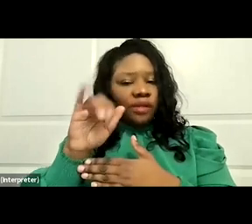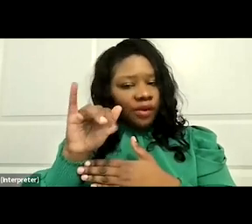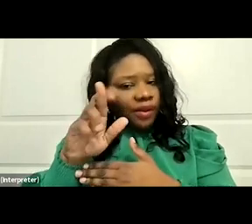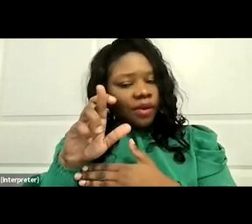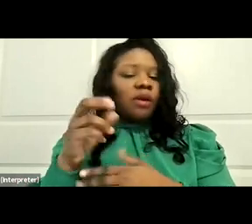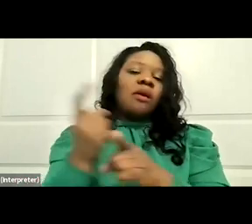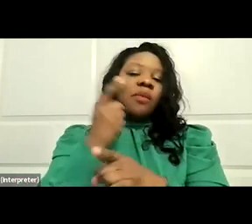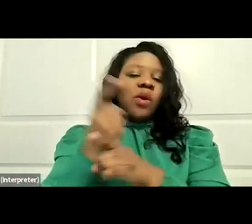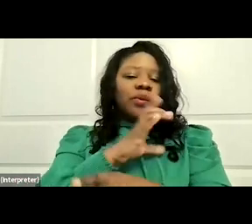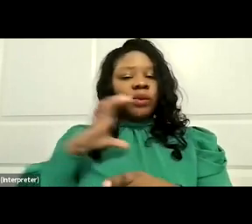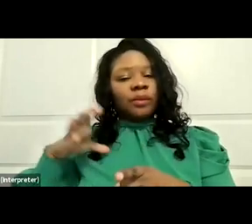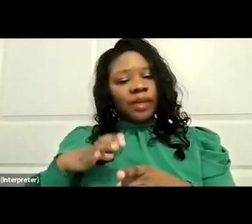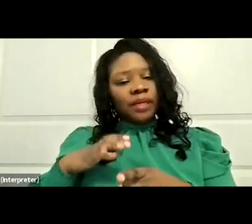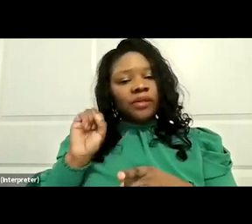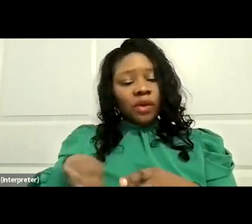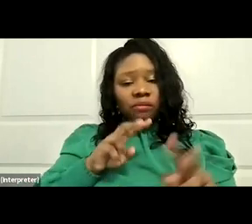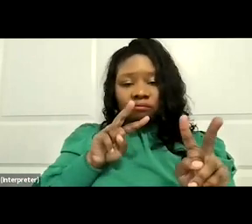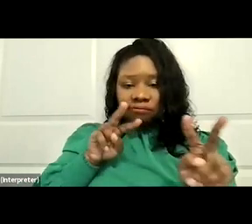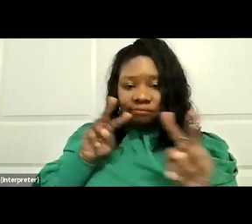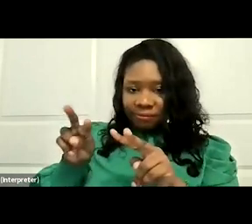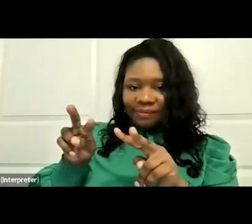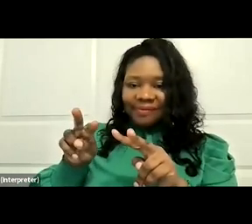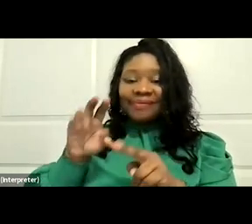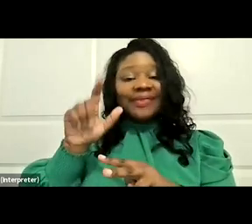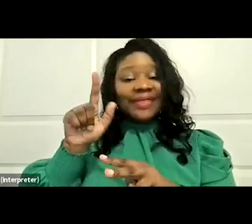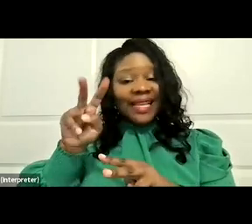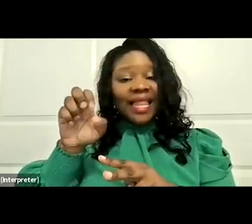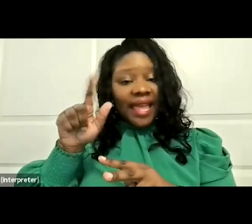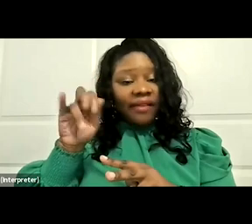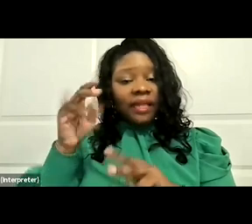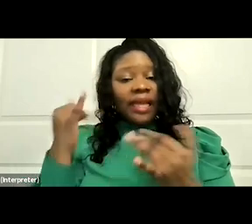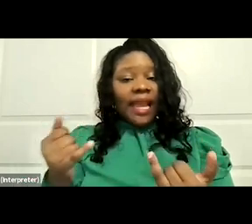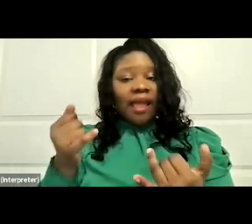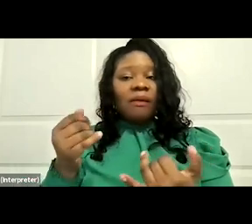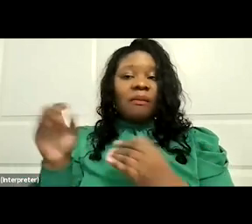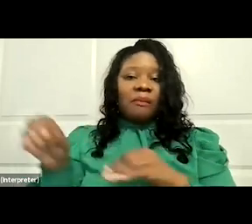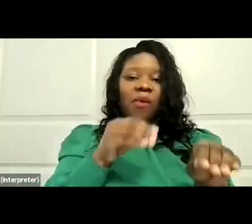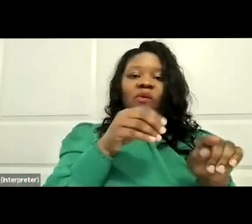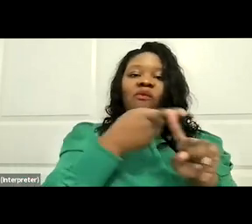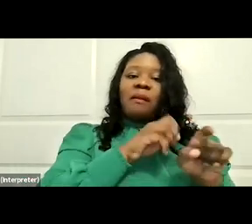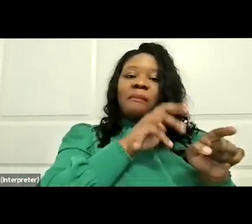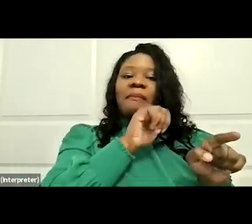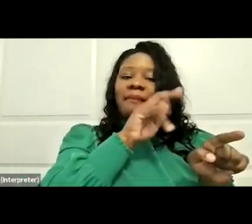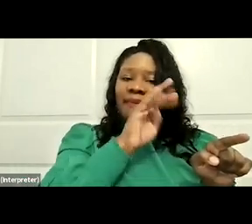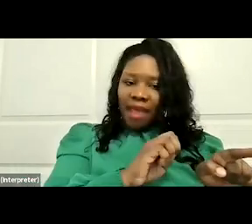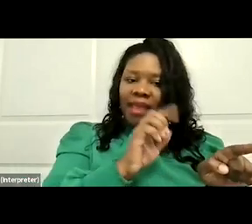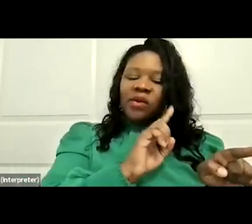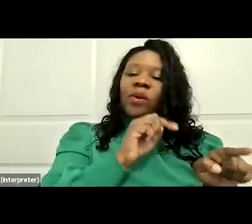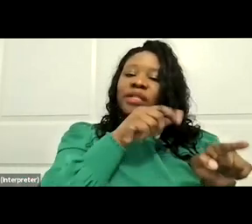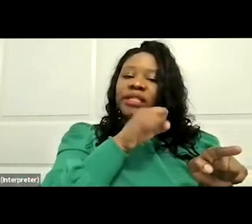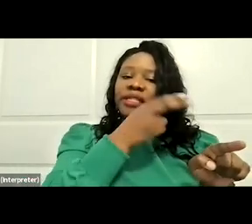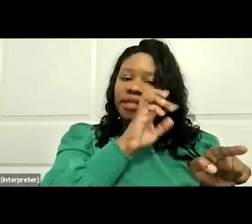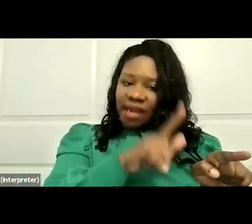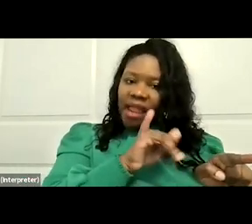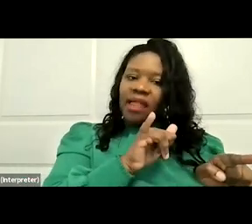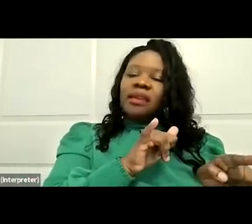So, Jeremy, all eyes will go on Cleveland now. They've moved from Portland, Maine, where Shelly Pingree was, and now they're